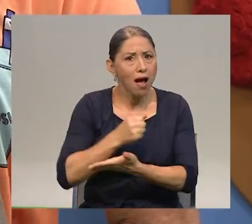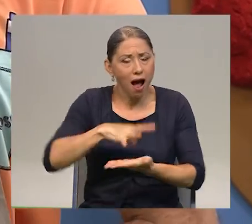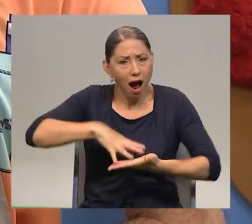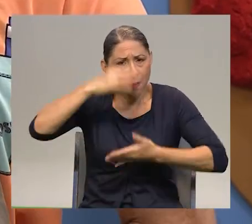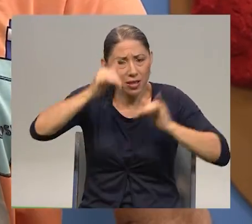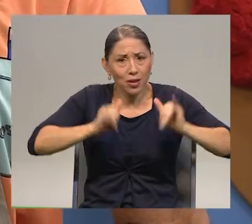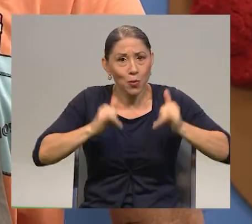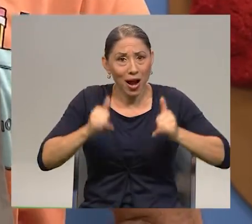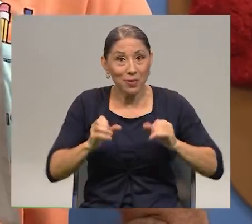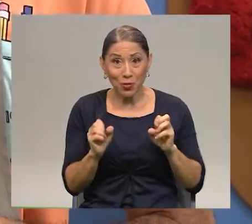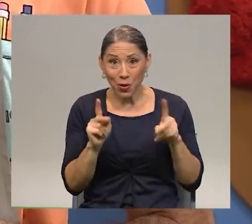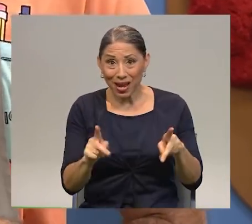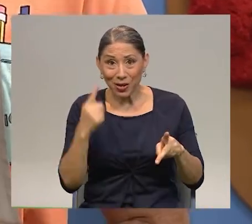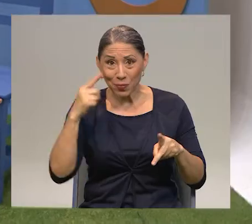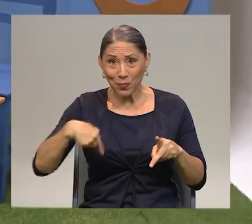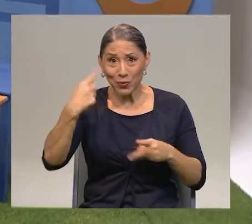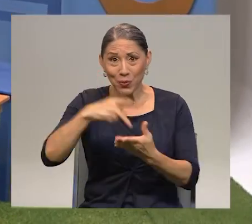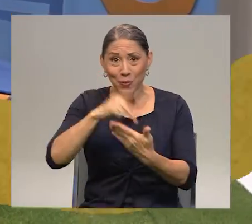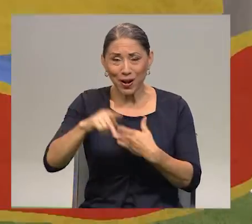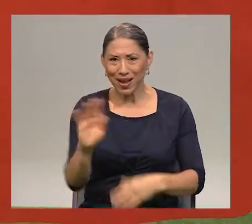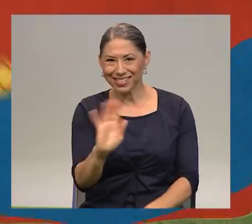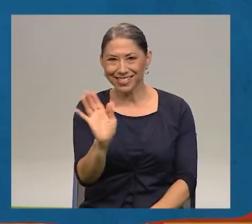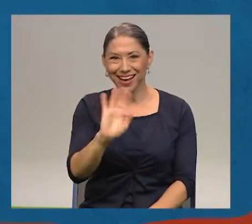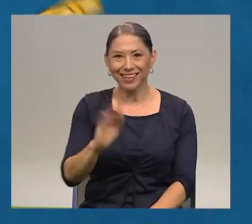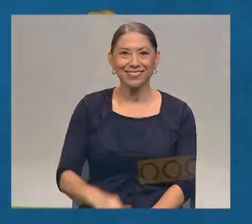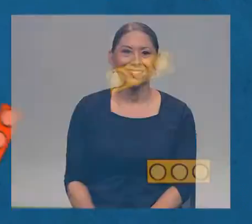jugar. ¿Ok? Nos vemos entonces en otro programa. Chao.